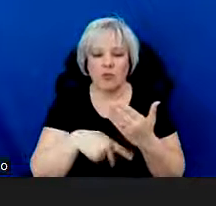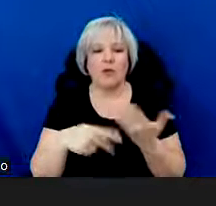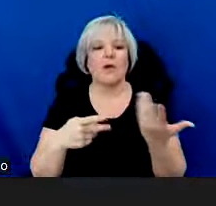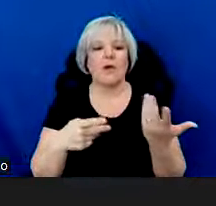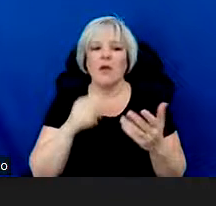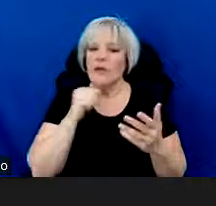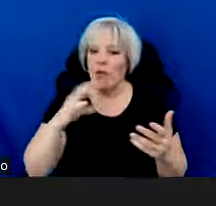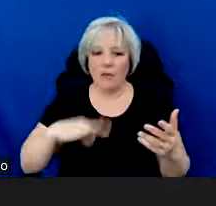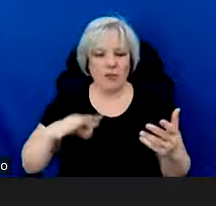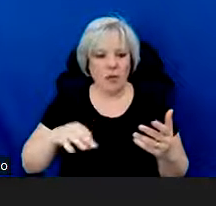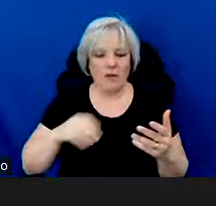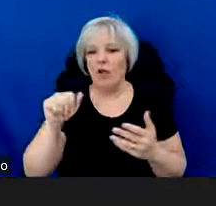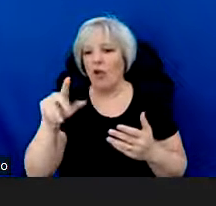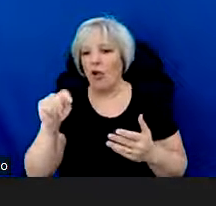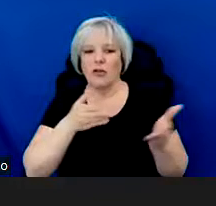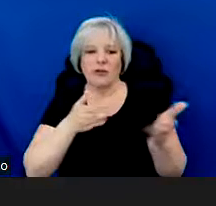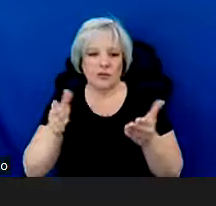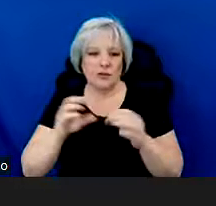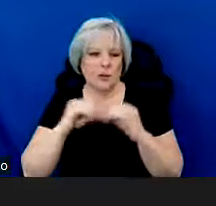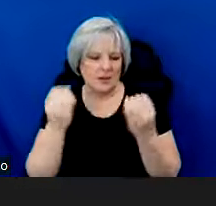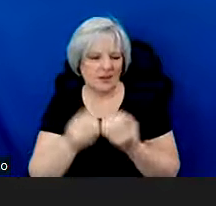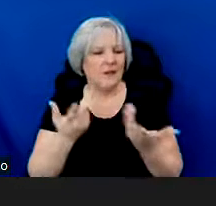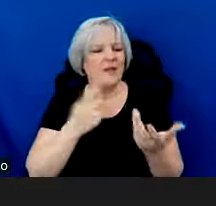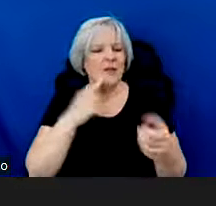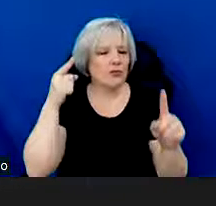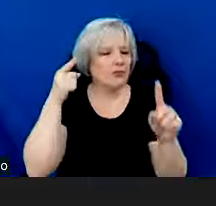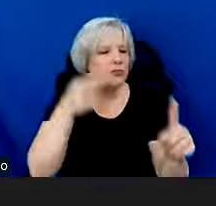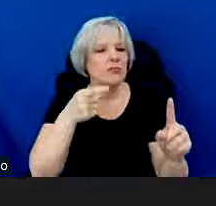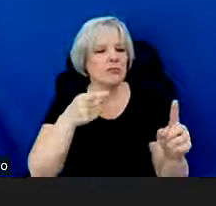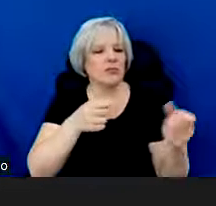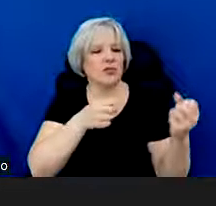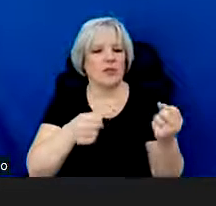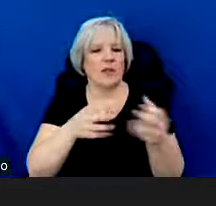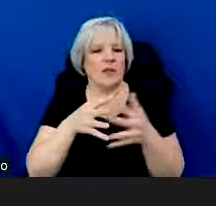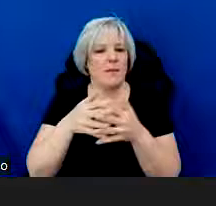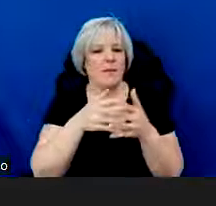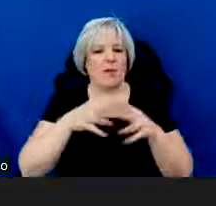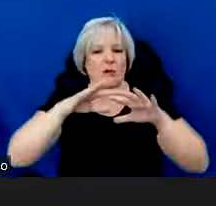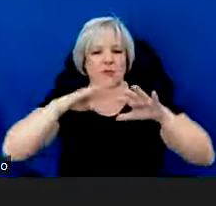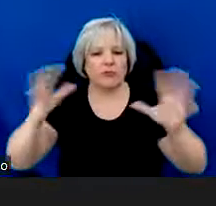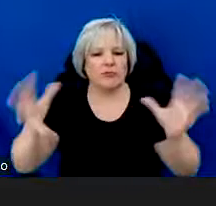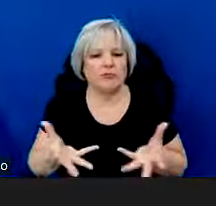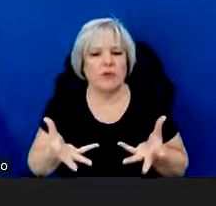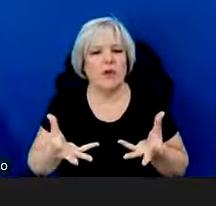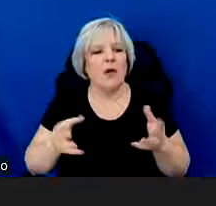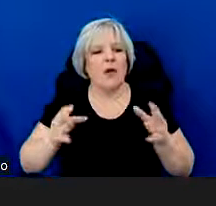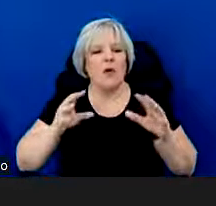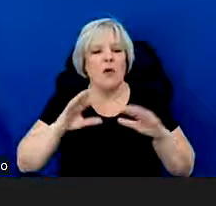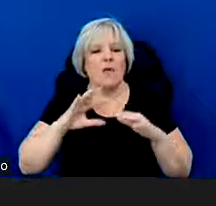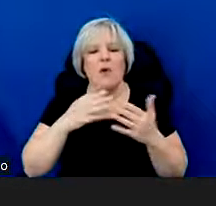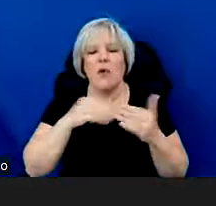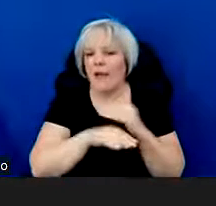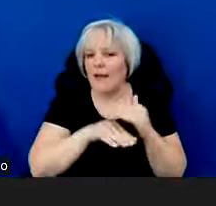non-profit arts service organizations committed to strengthening America's infrastructure by increasing access to